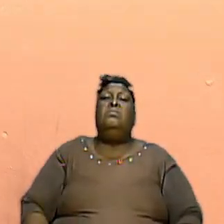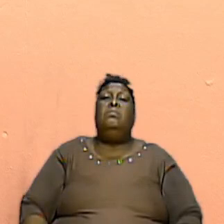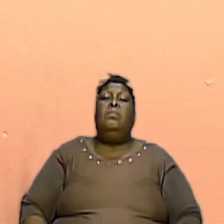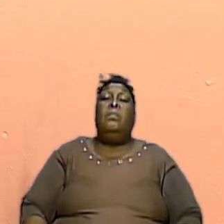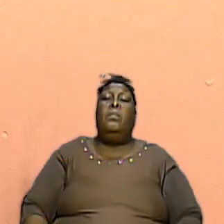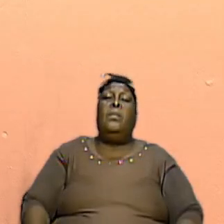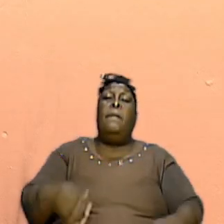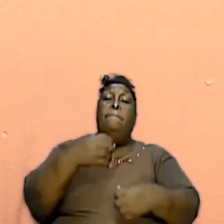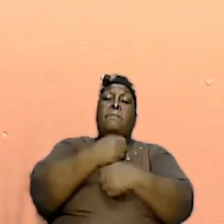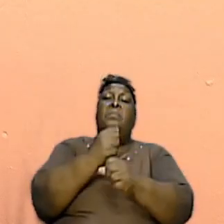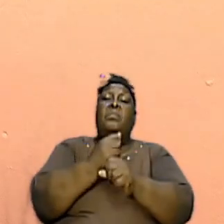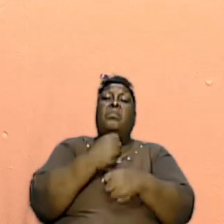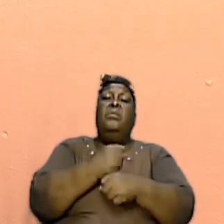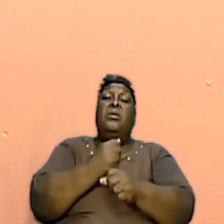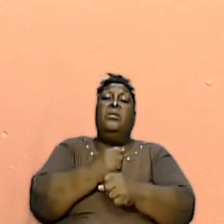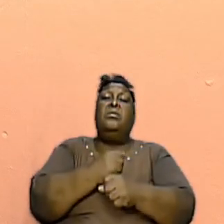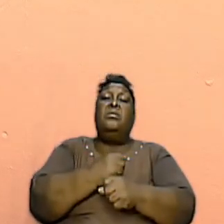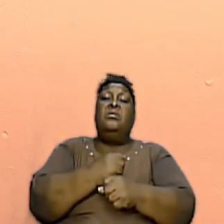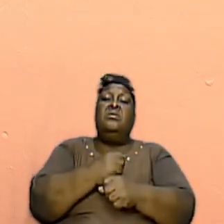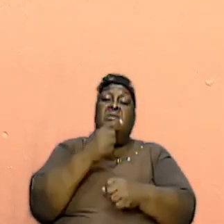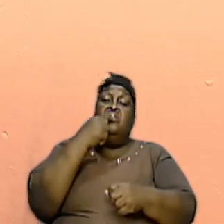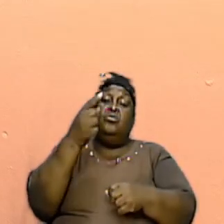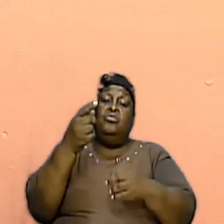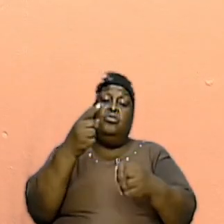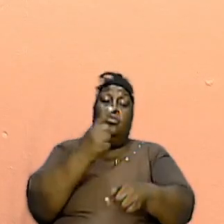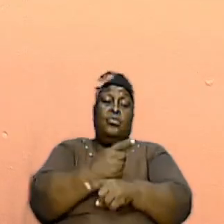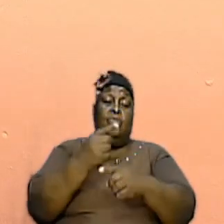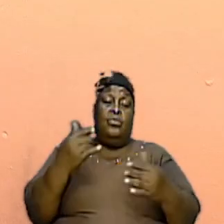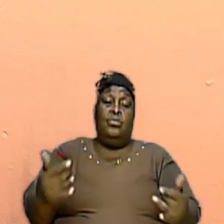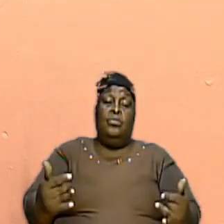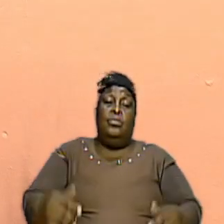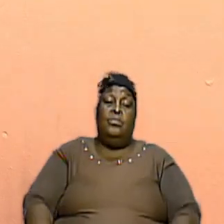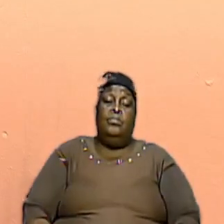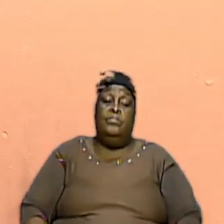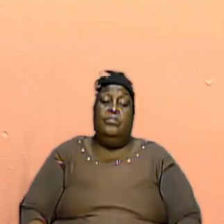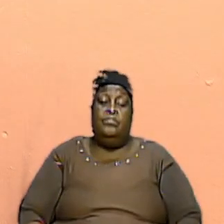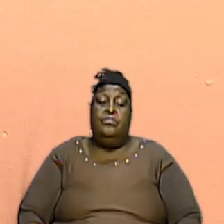I make the point to us right now. I